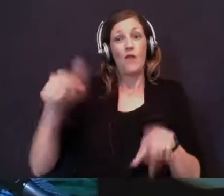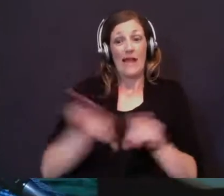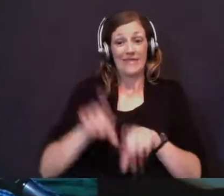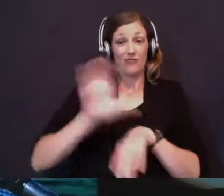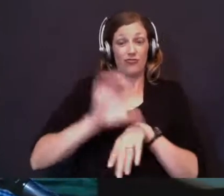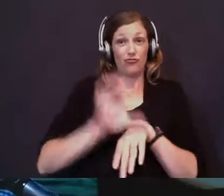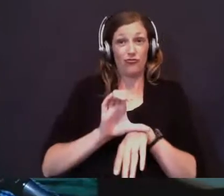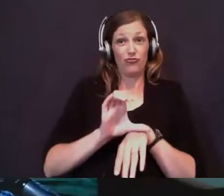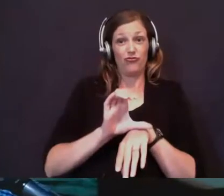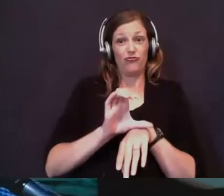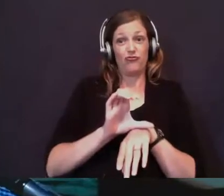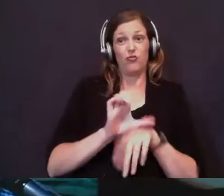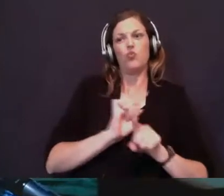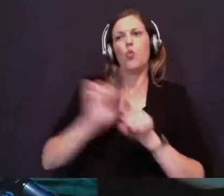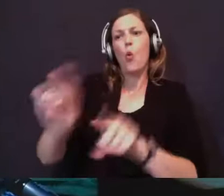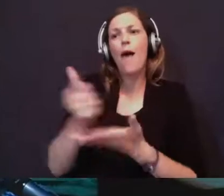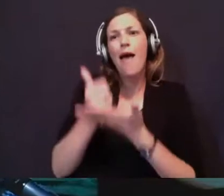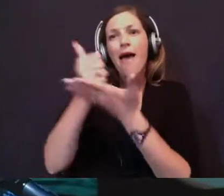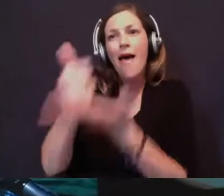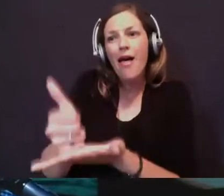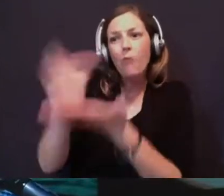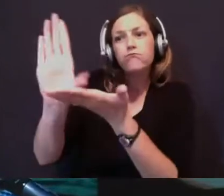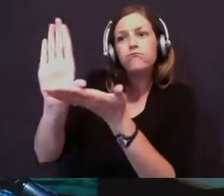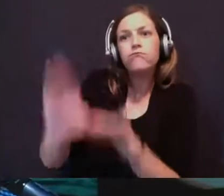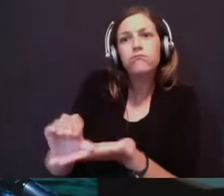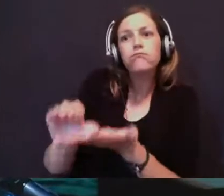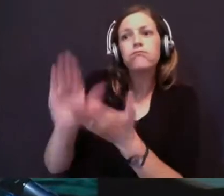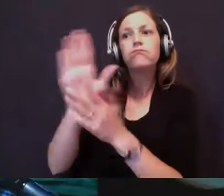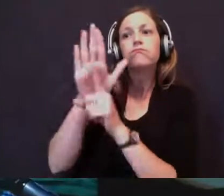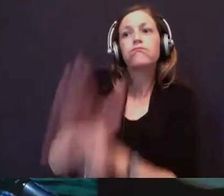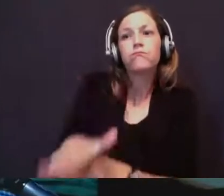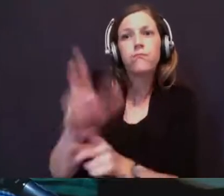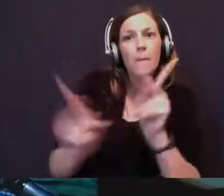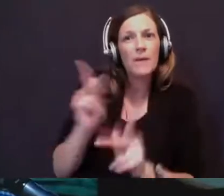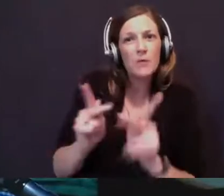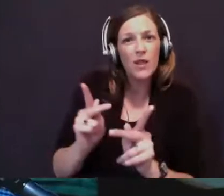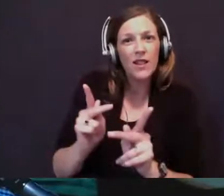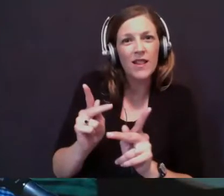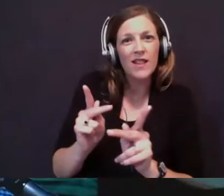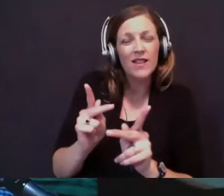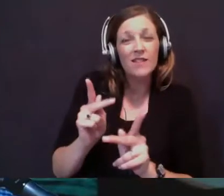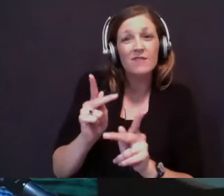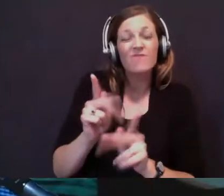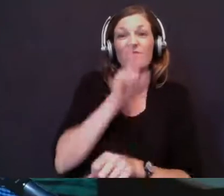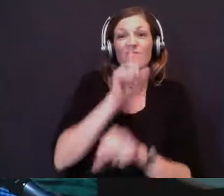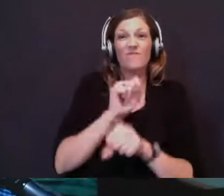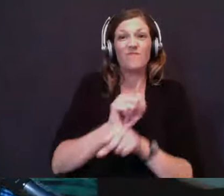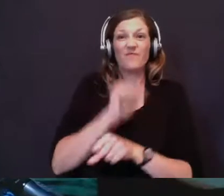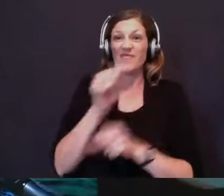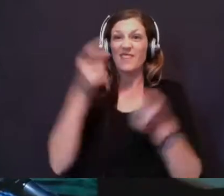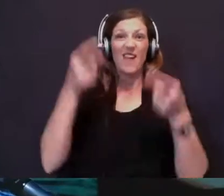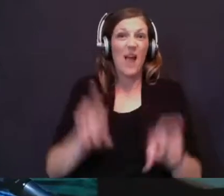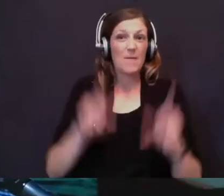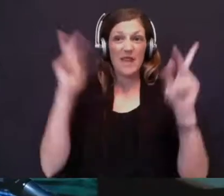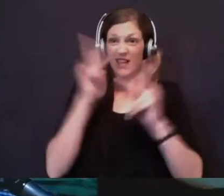marginalized people intentionally because the reality is it doesn't happen accidentally. So before